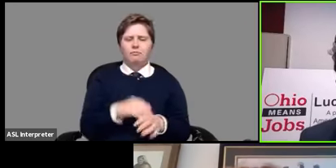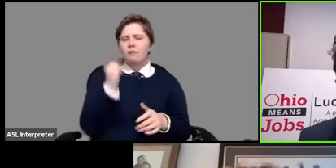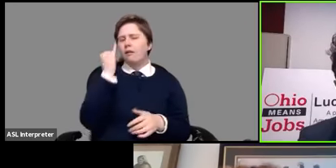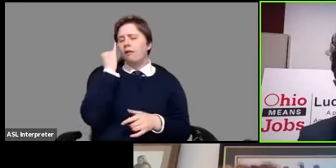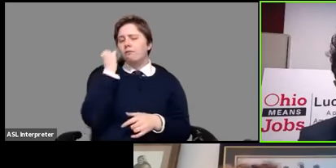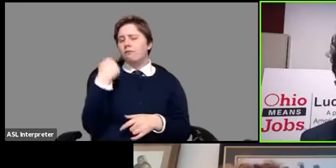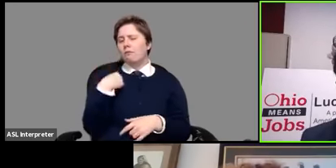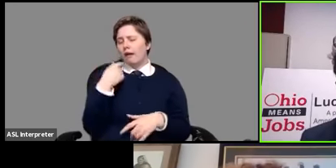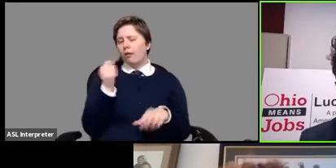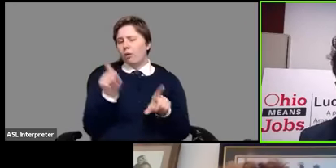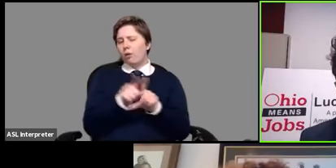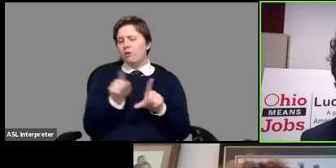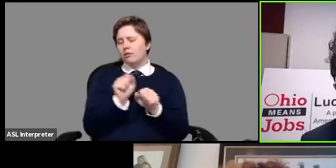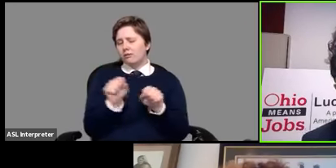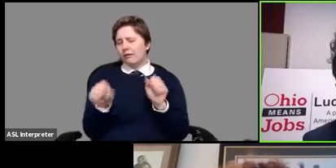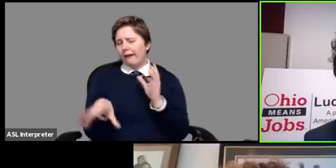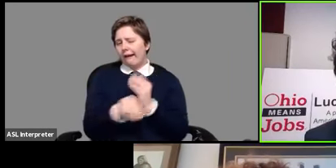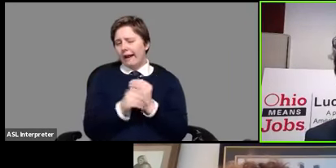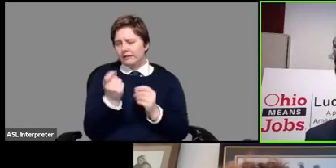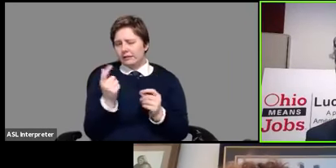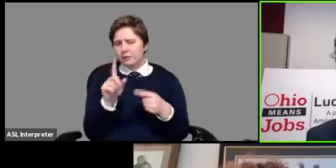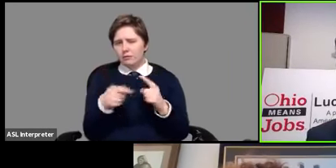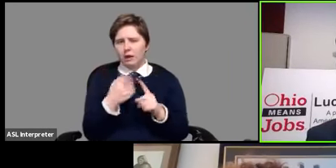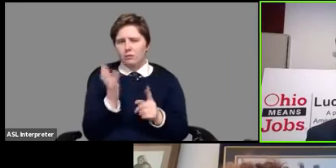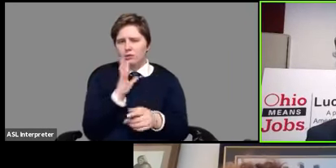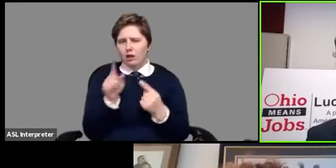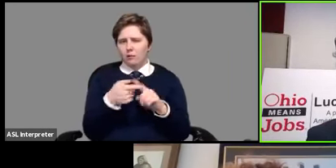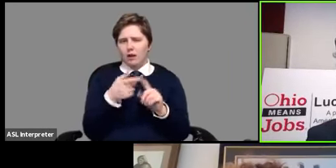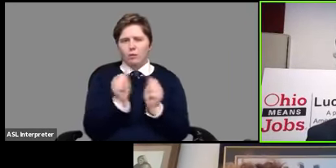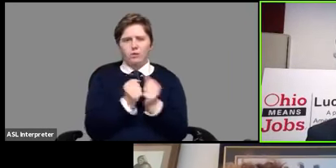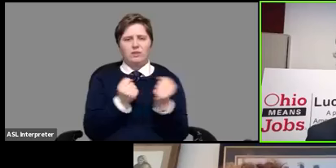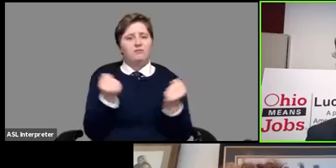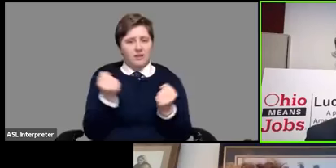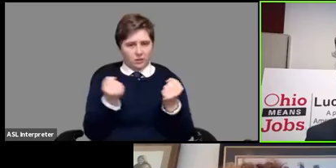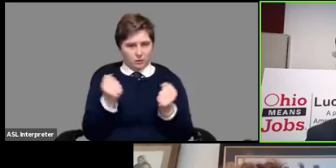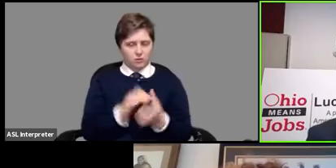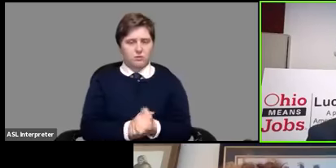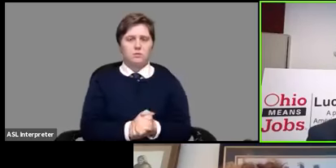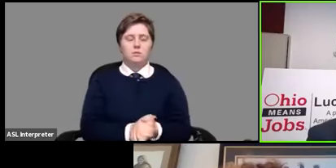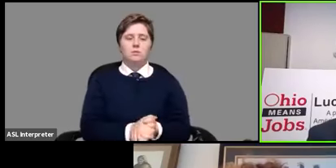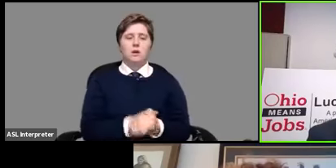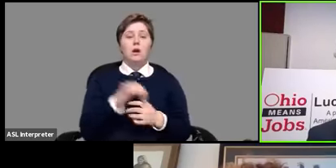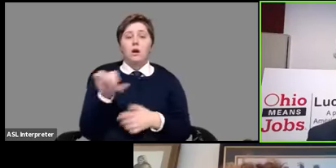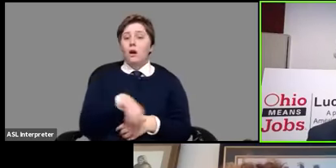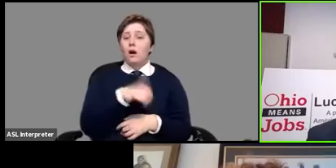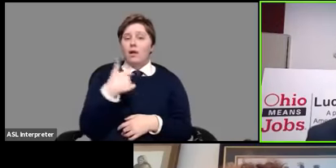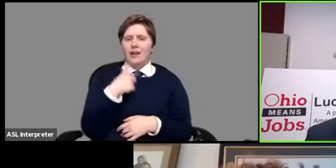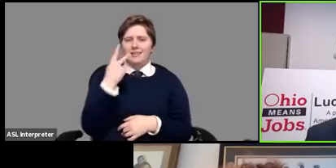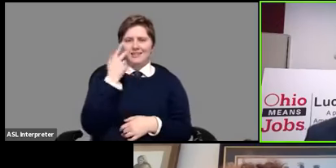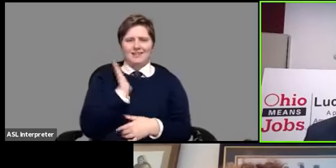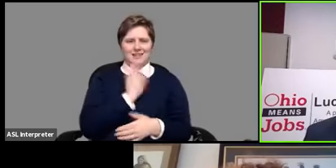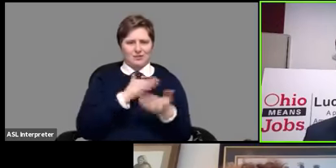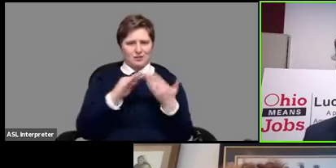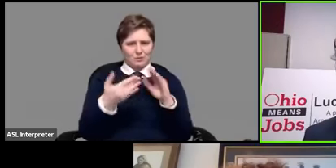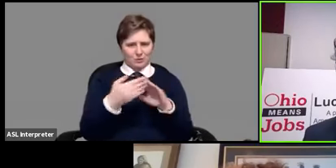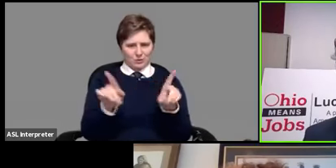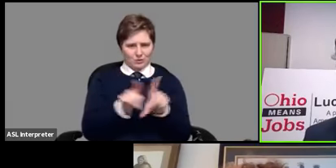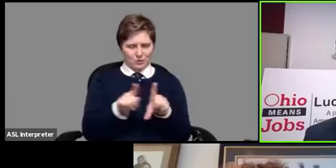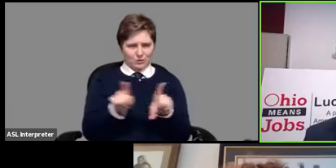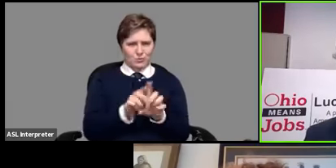also kind of piggyback off what we were talking about with the vehicles um another thing that i see in our community is you